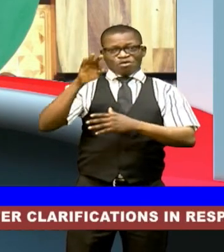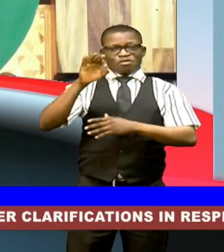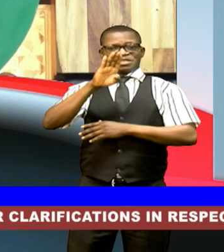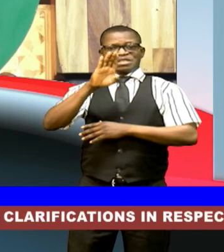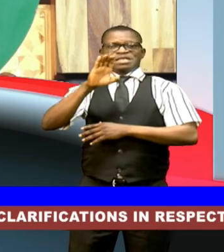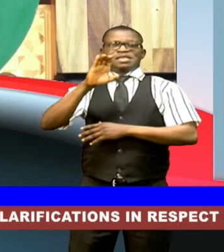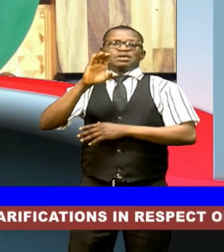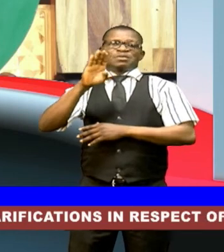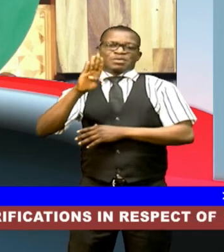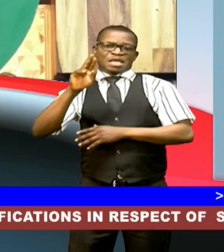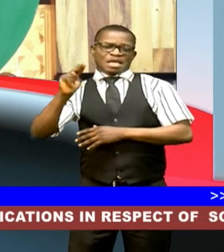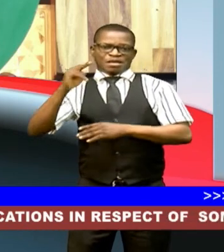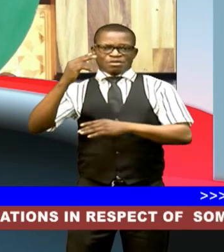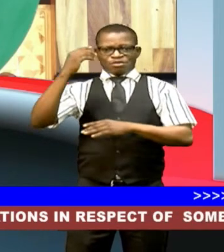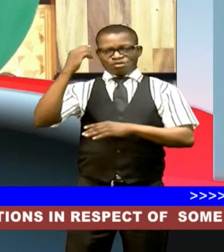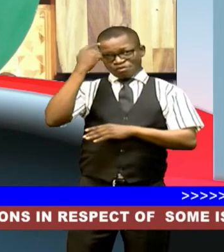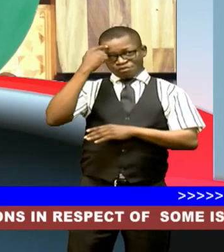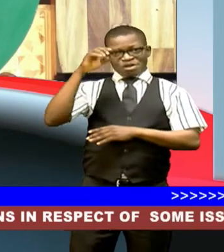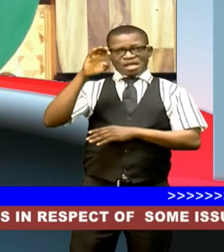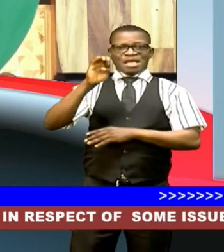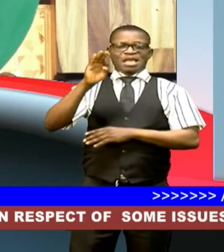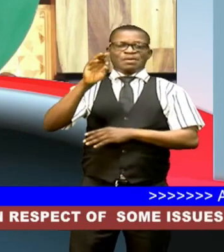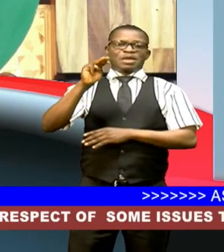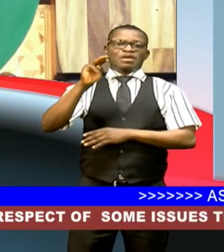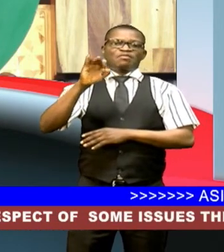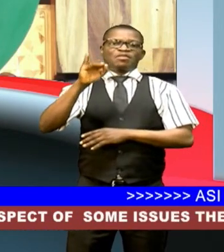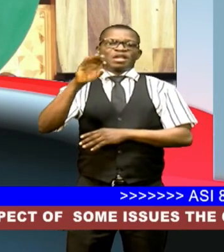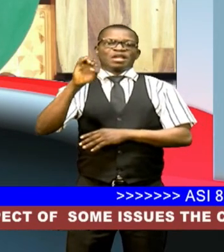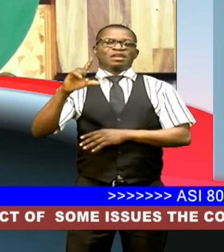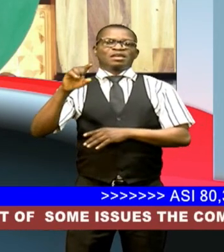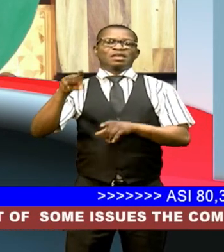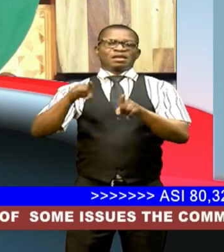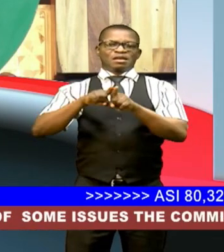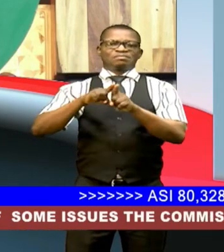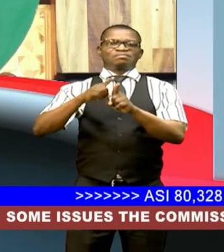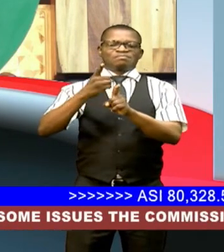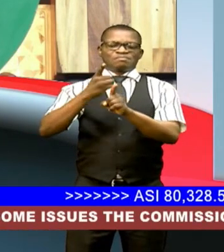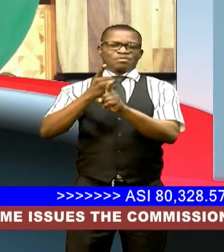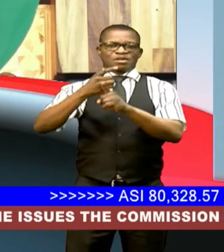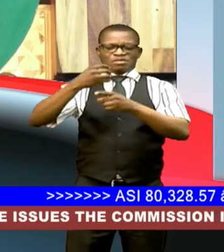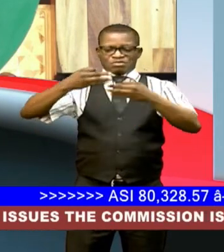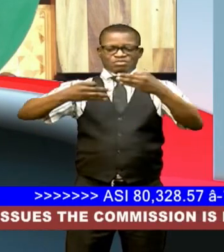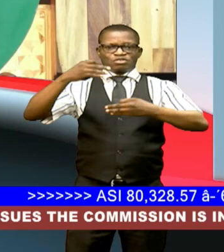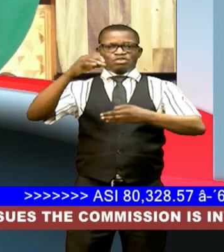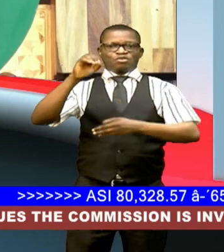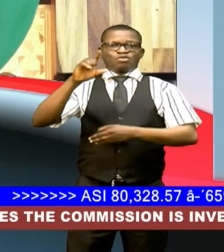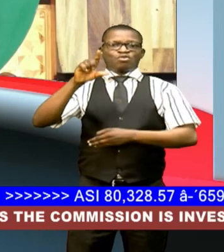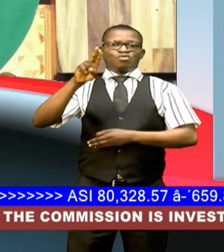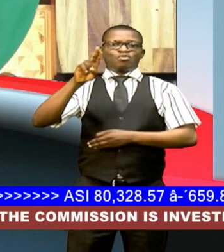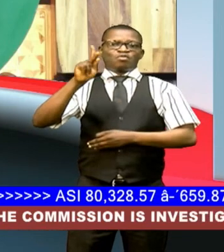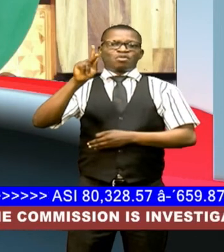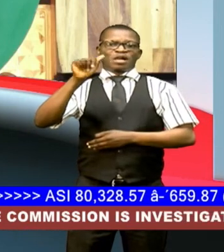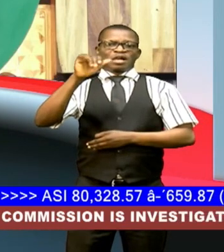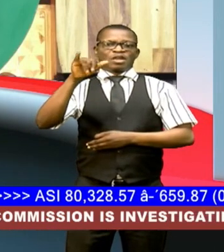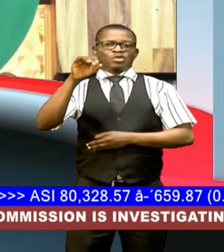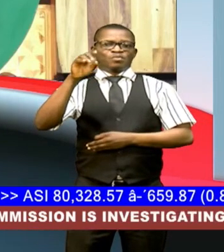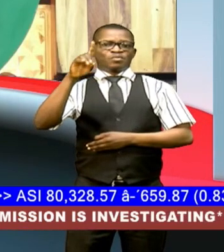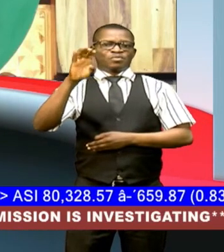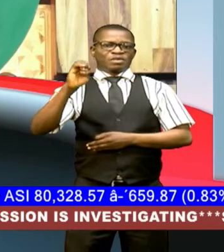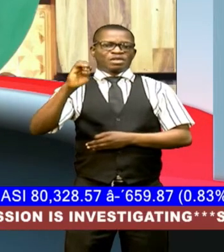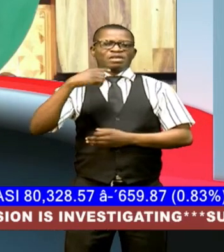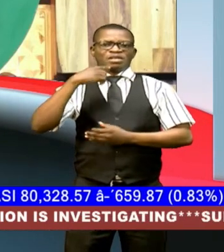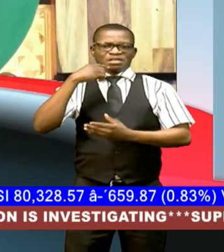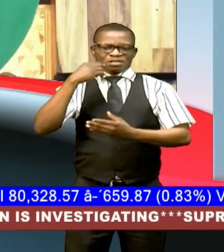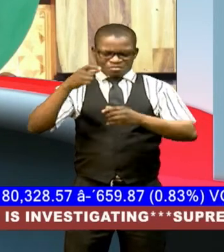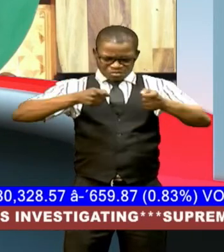godwin emifili as illegal the presiding judge justice olukaiode adeni gave the verdict while ruling on the fundamental